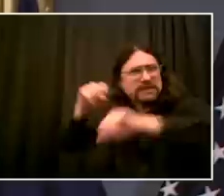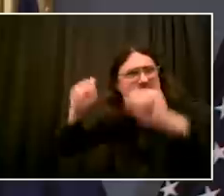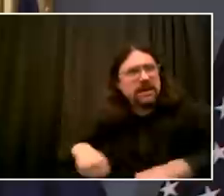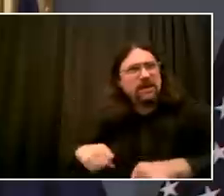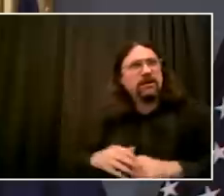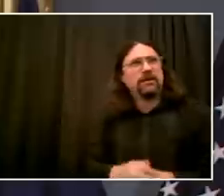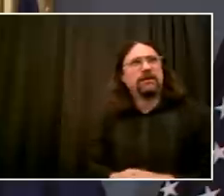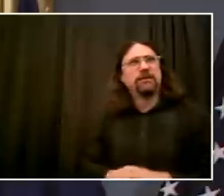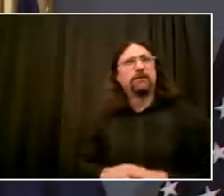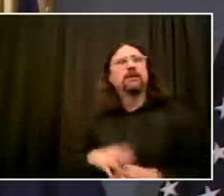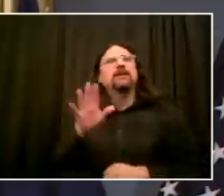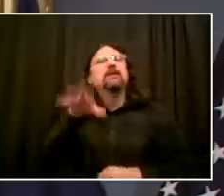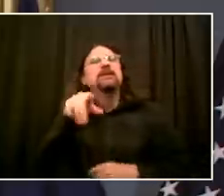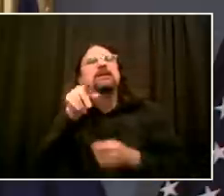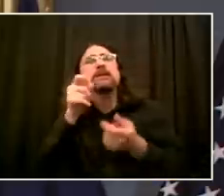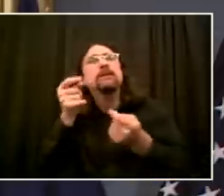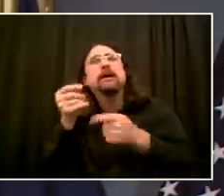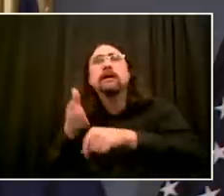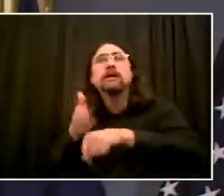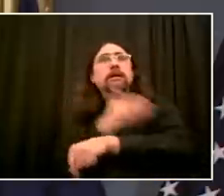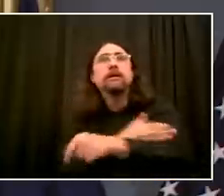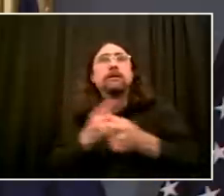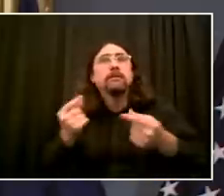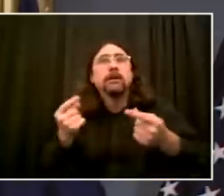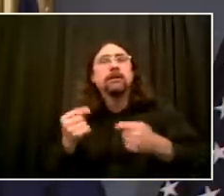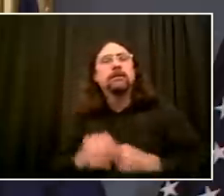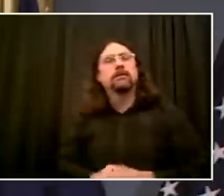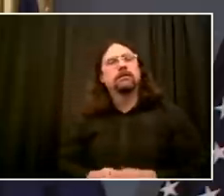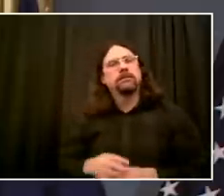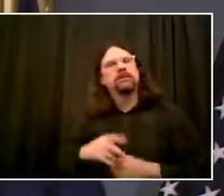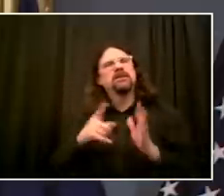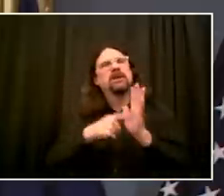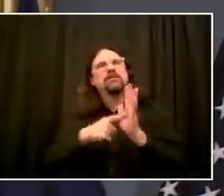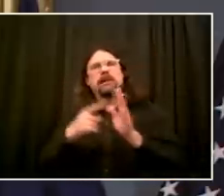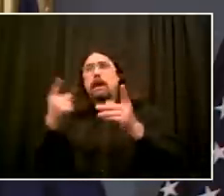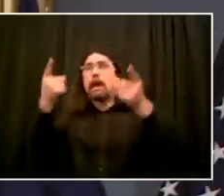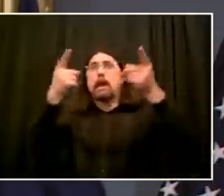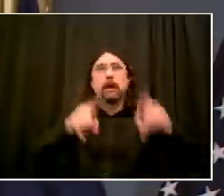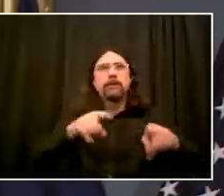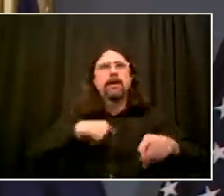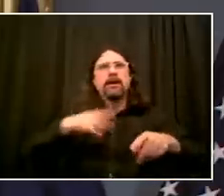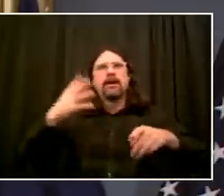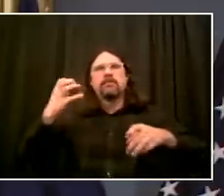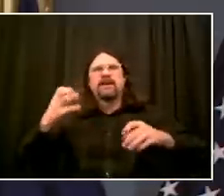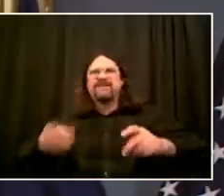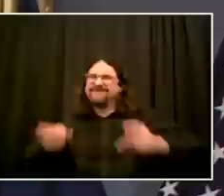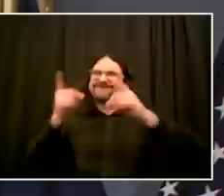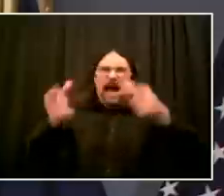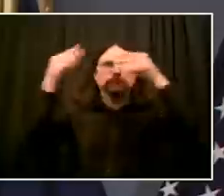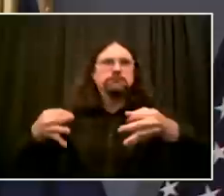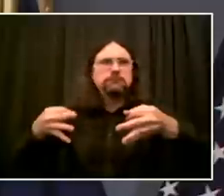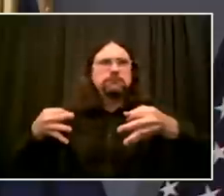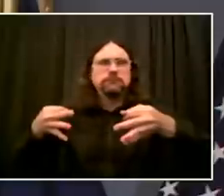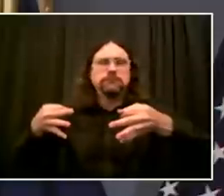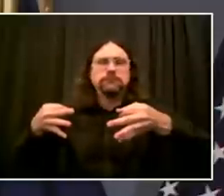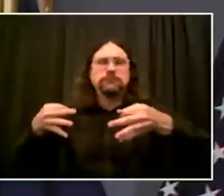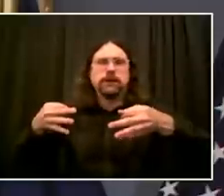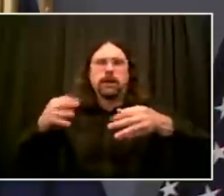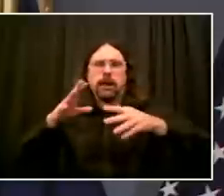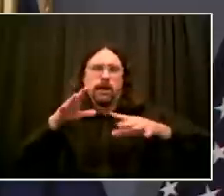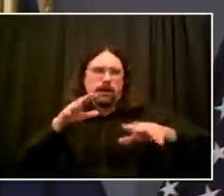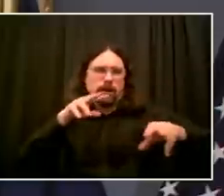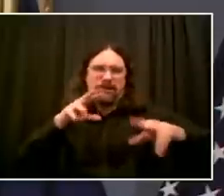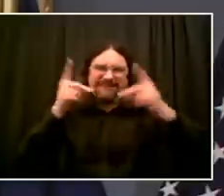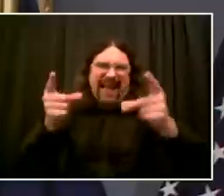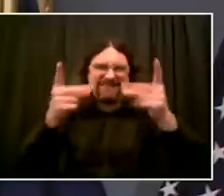one thing or another thing. And two, the peaceful protesters. If any peaceful protester was not treated